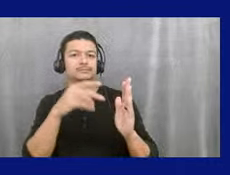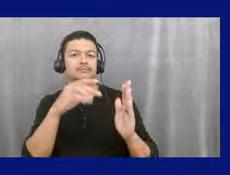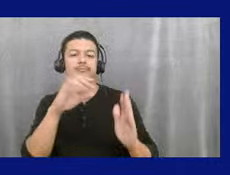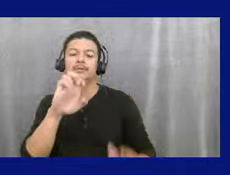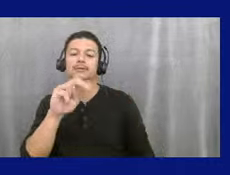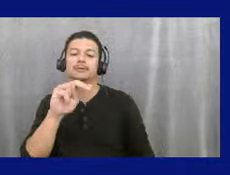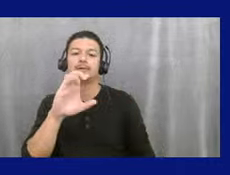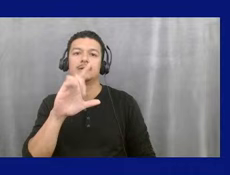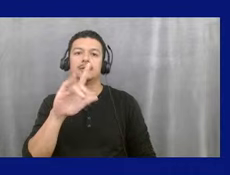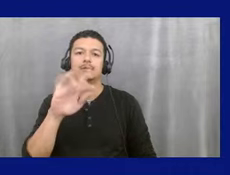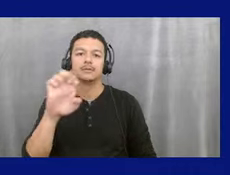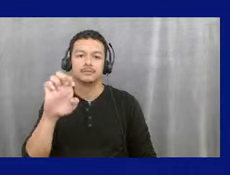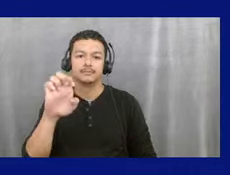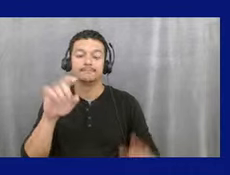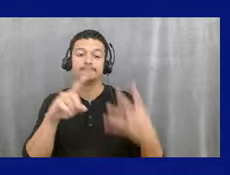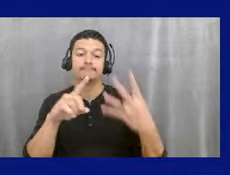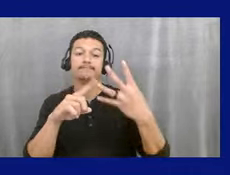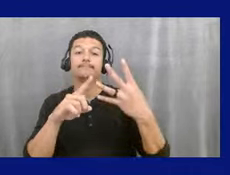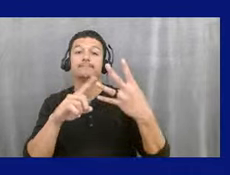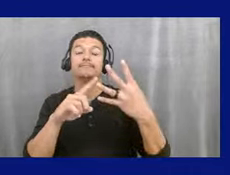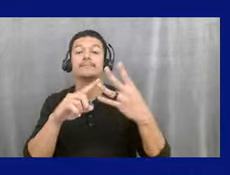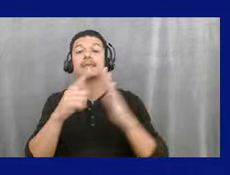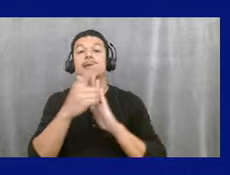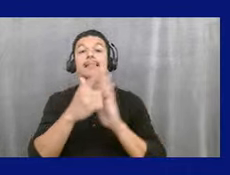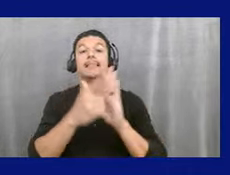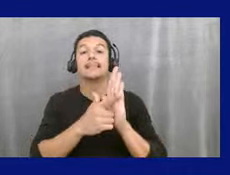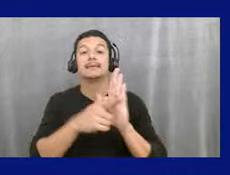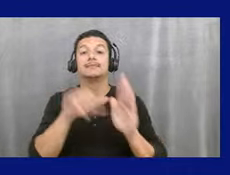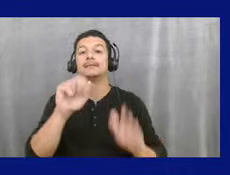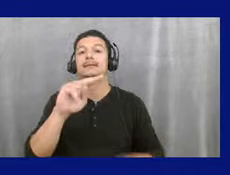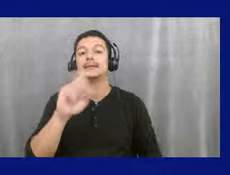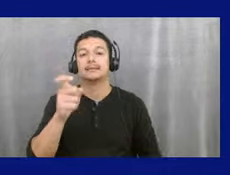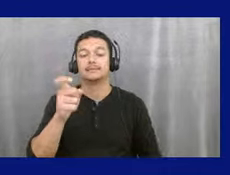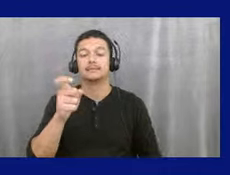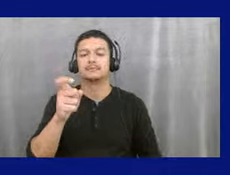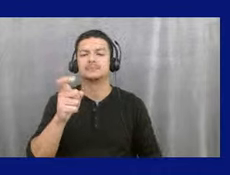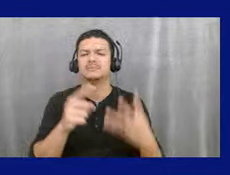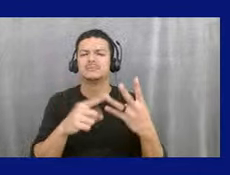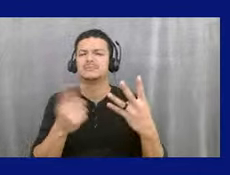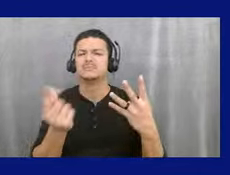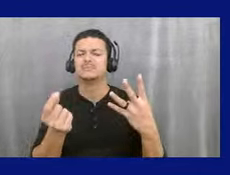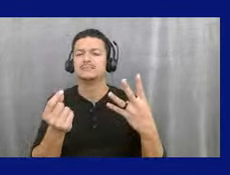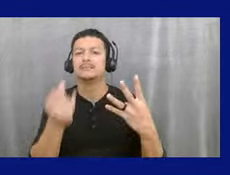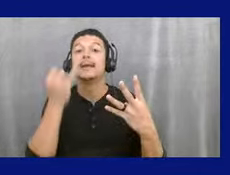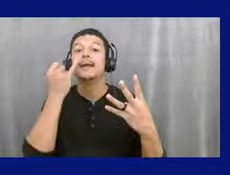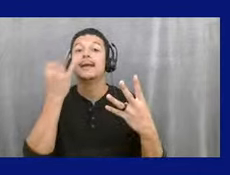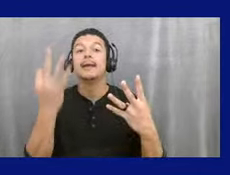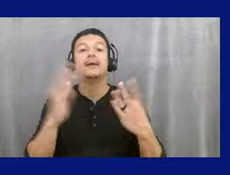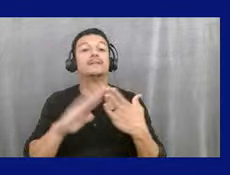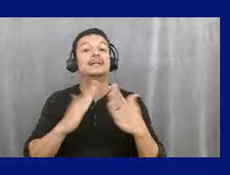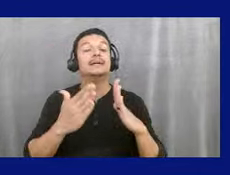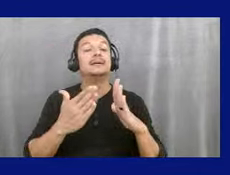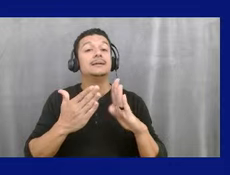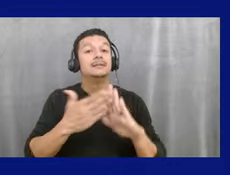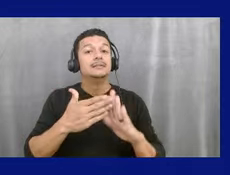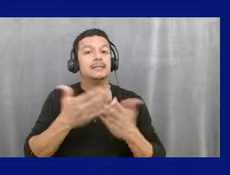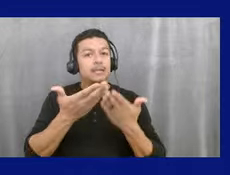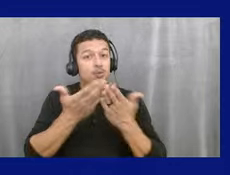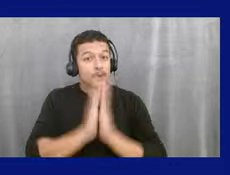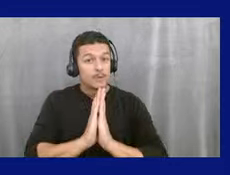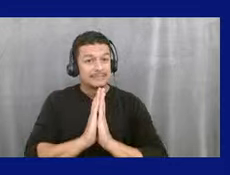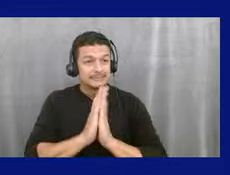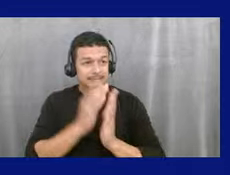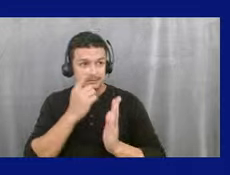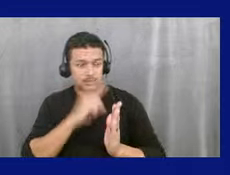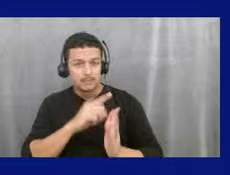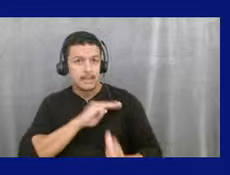is legislative annexation. This area, um, is when a municipality requested a member of the county legislative